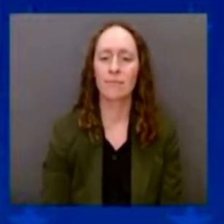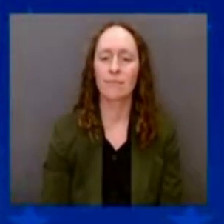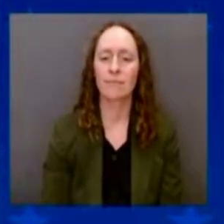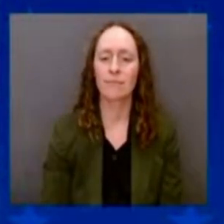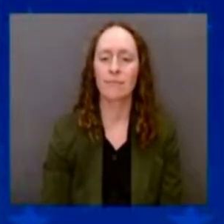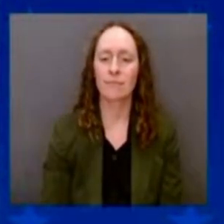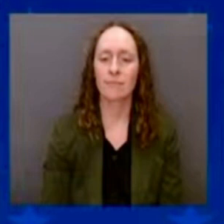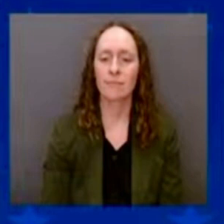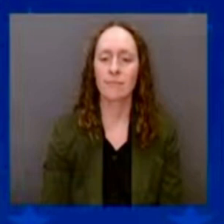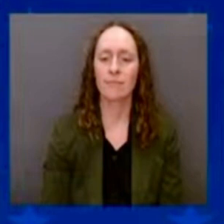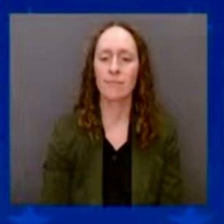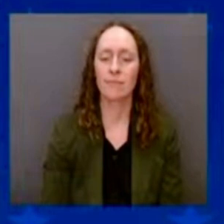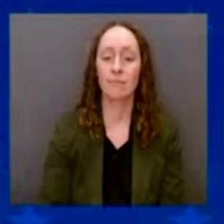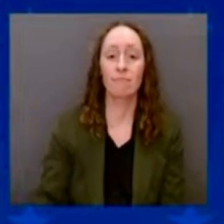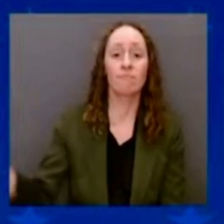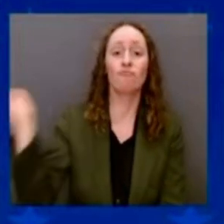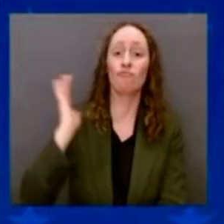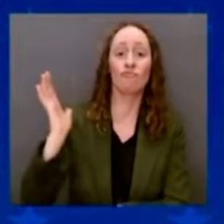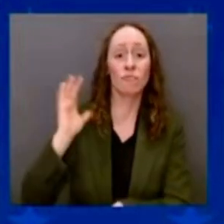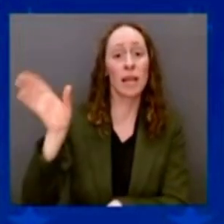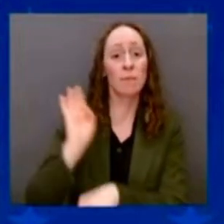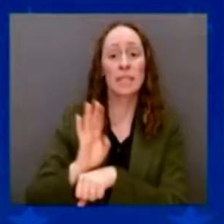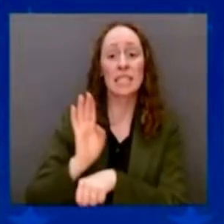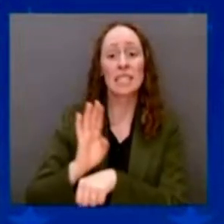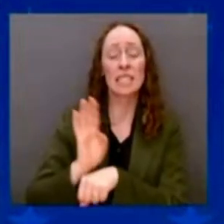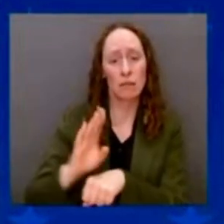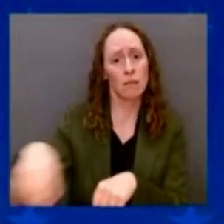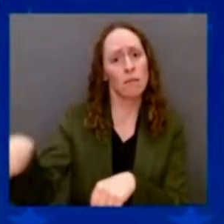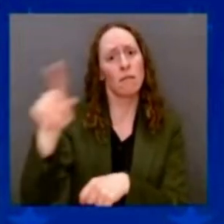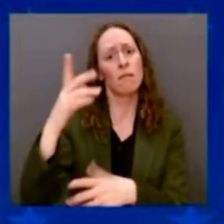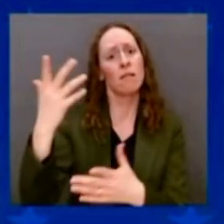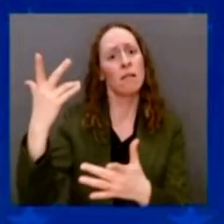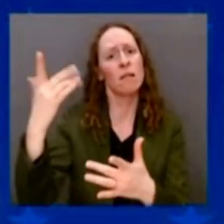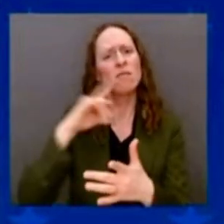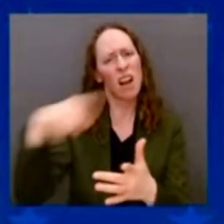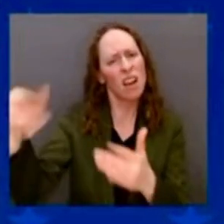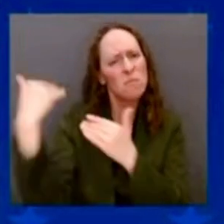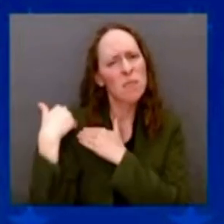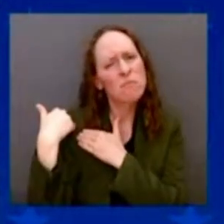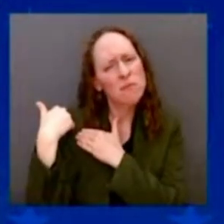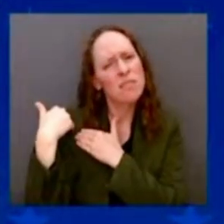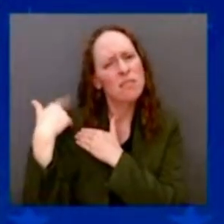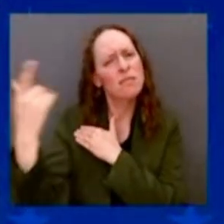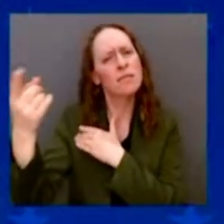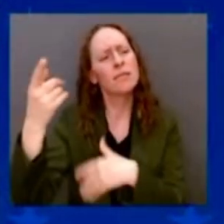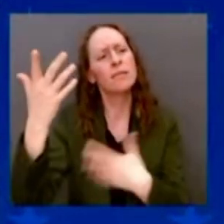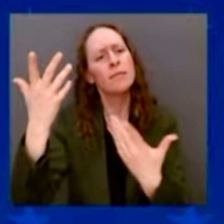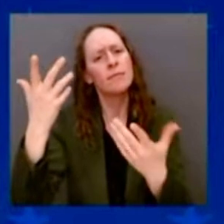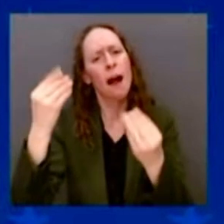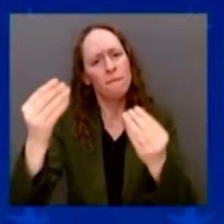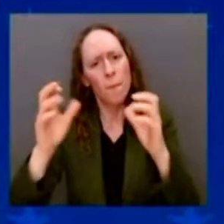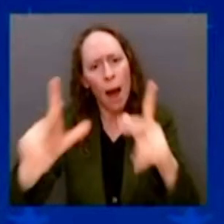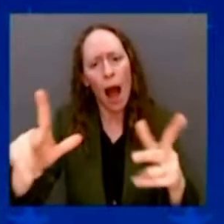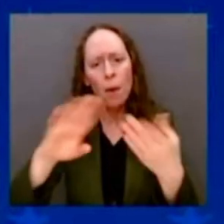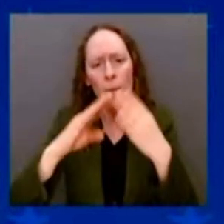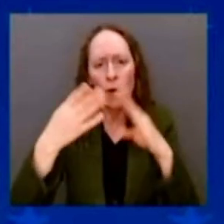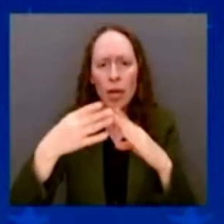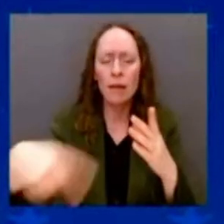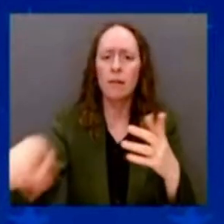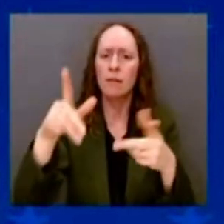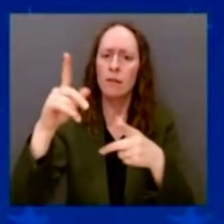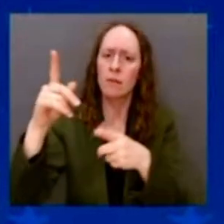paid higher taxes. They actually saw to it that people — they trained their employees. They don't train them anymore.